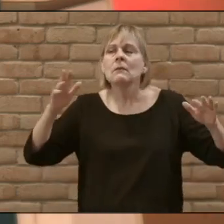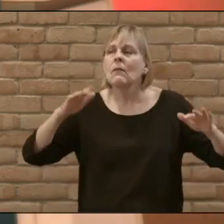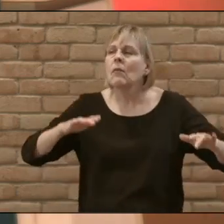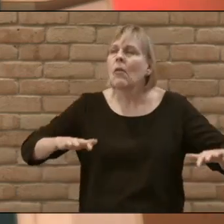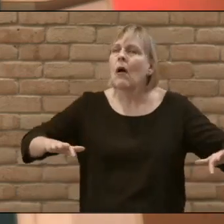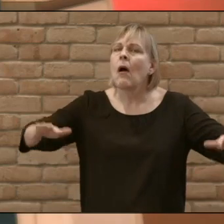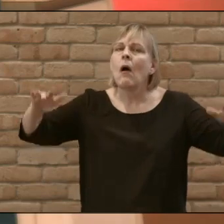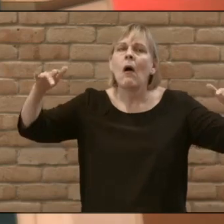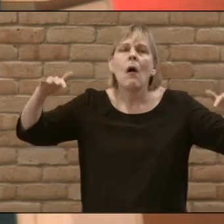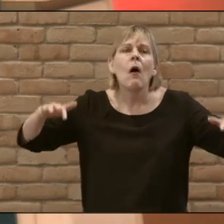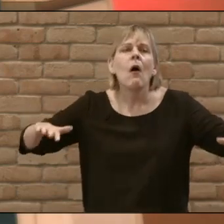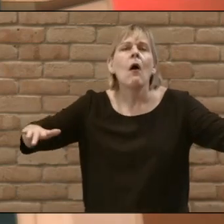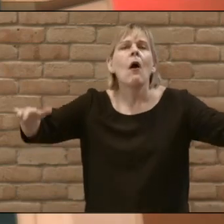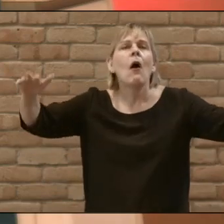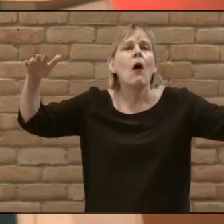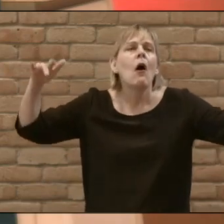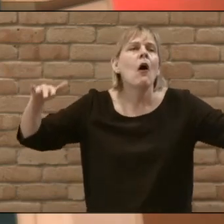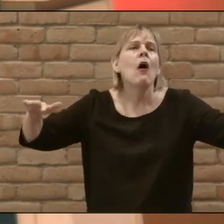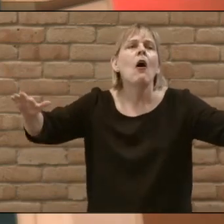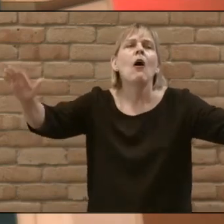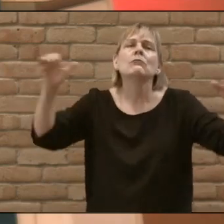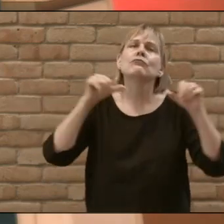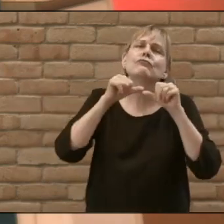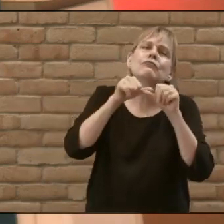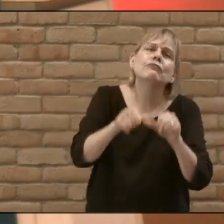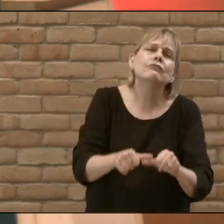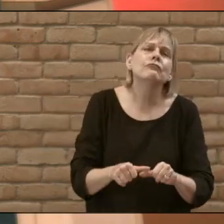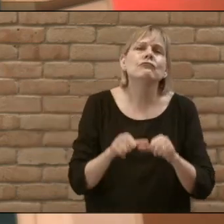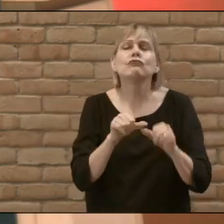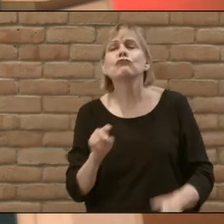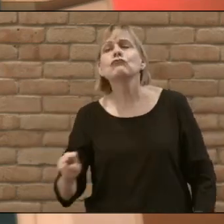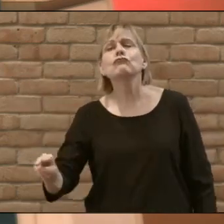flow far as the curse is found